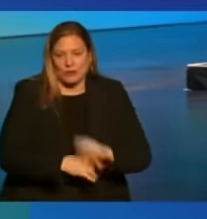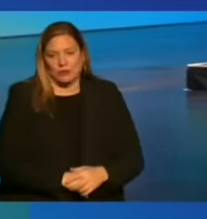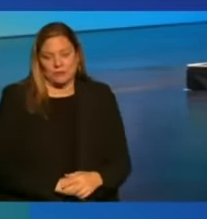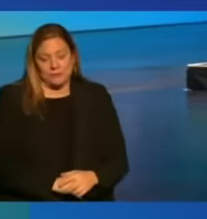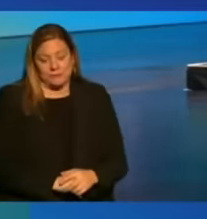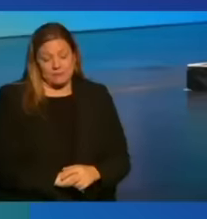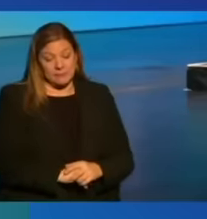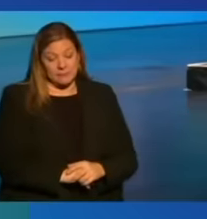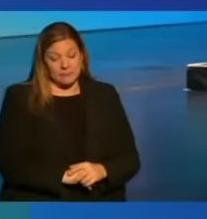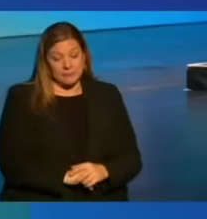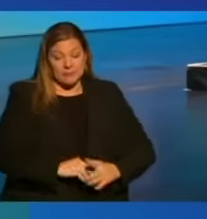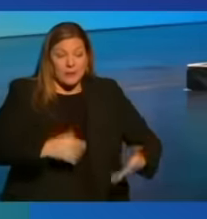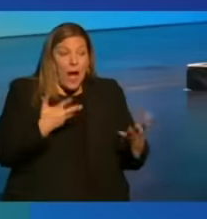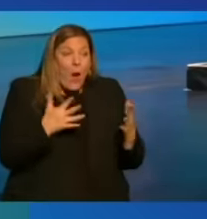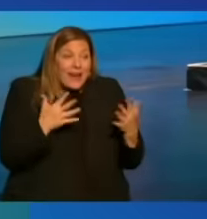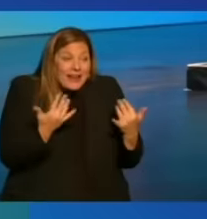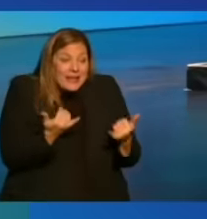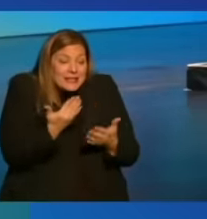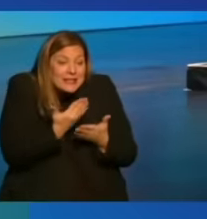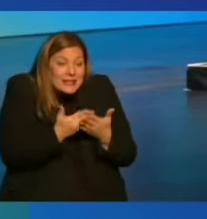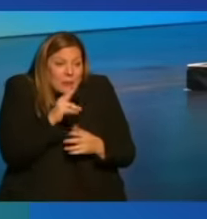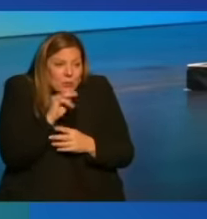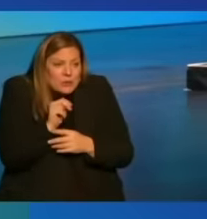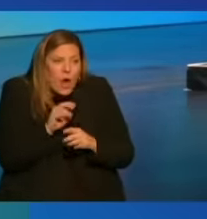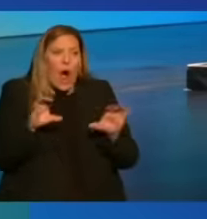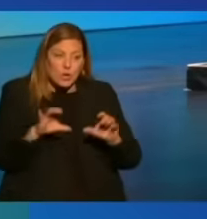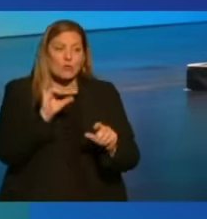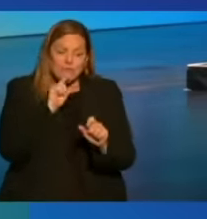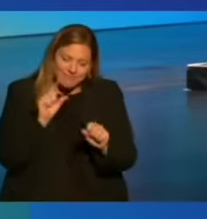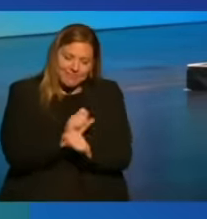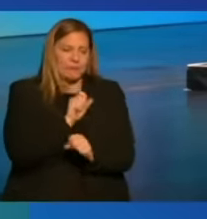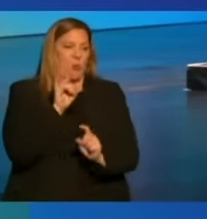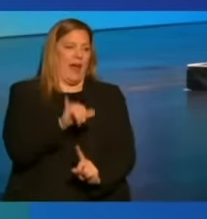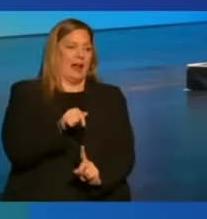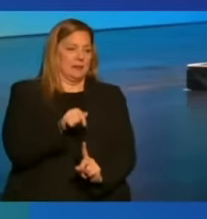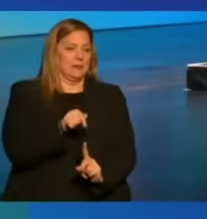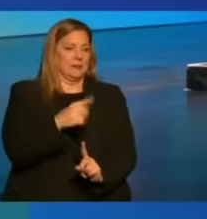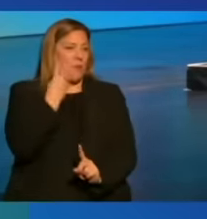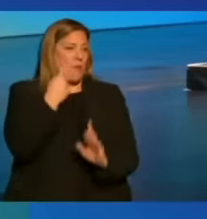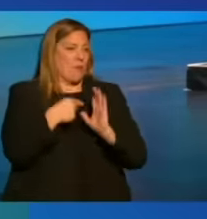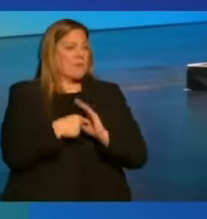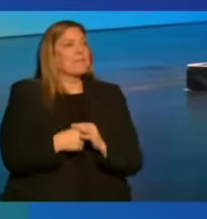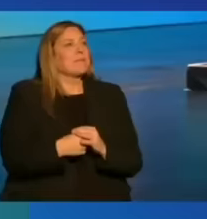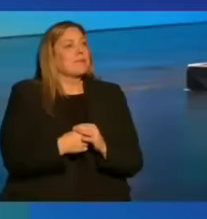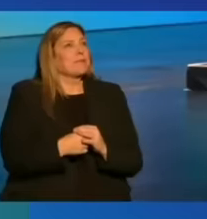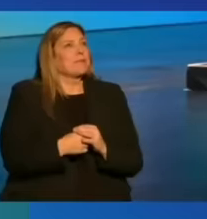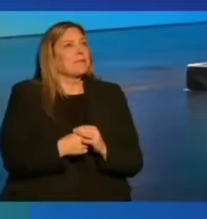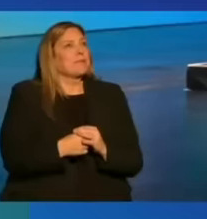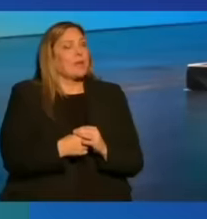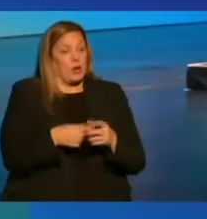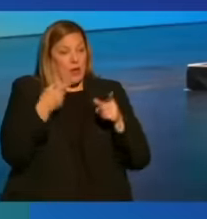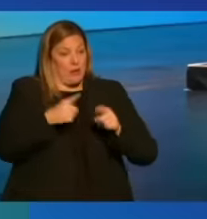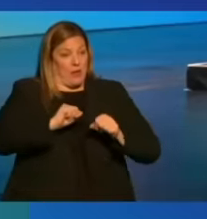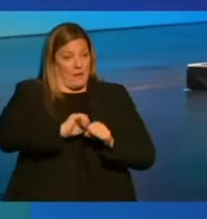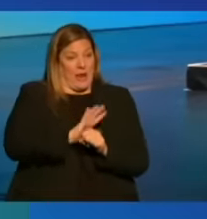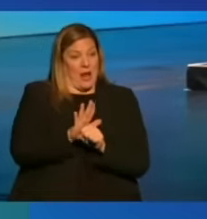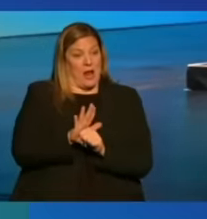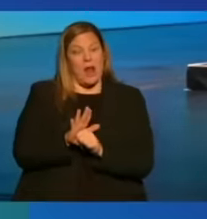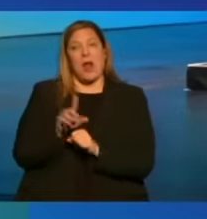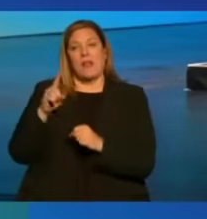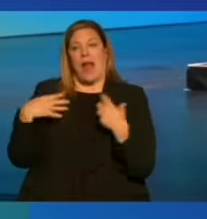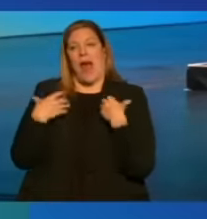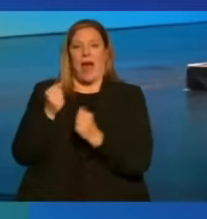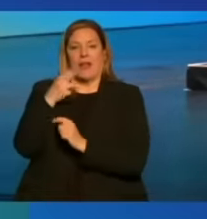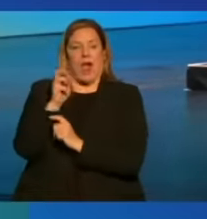Now, already, some unions are doing just that. For example, during the pandemic, unions at the healthcare